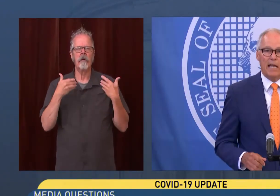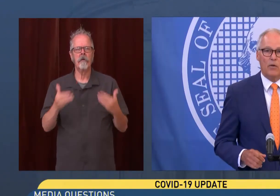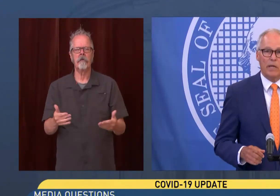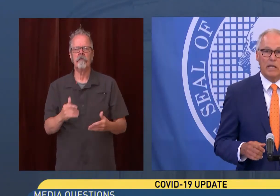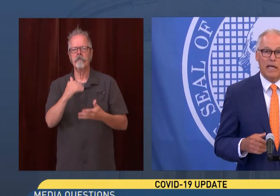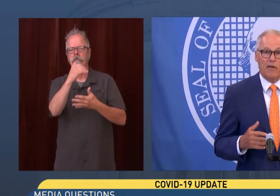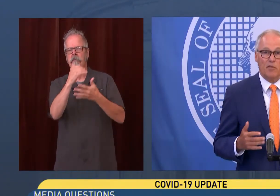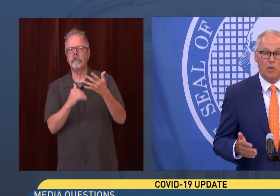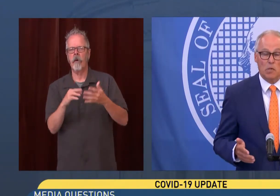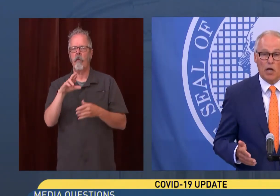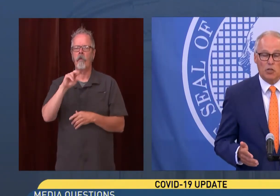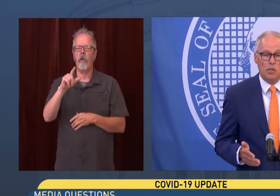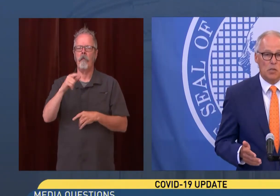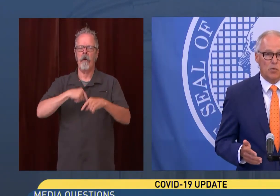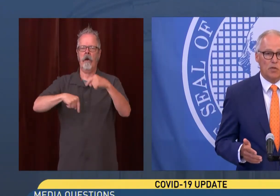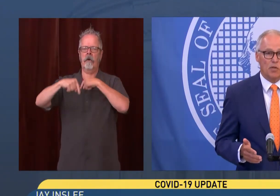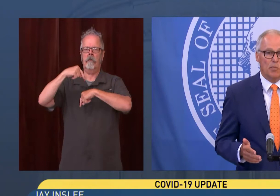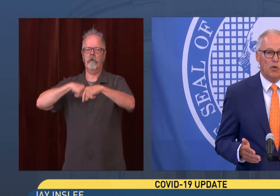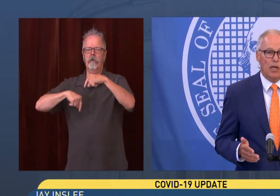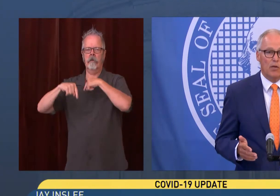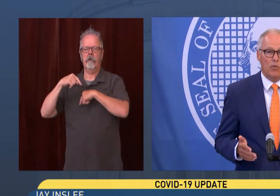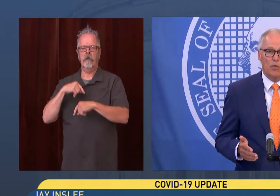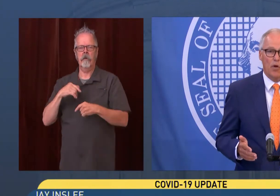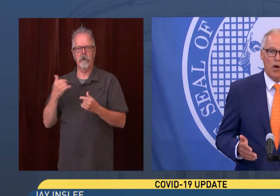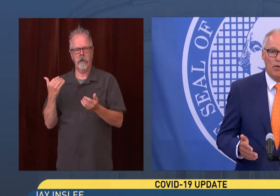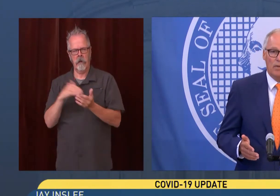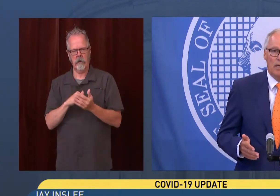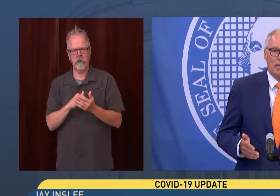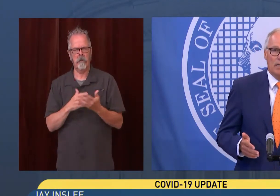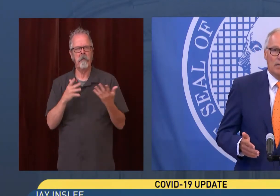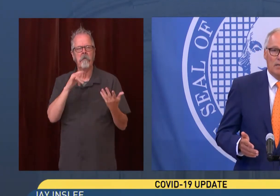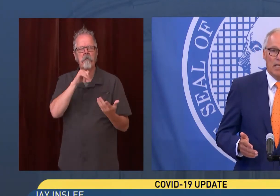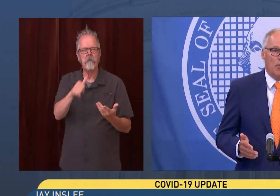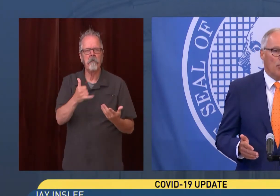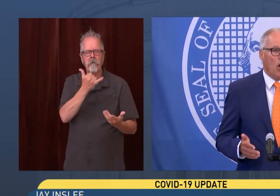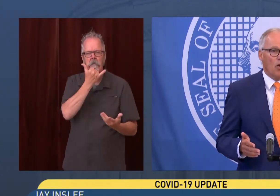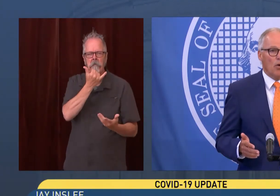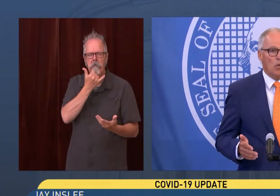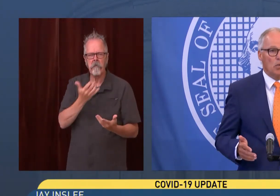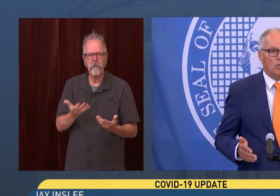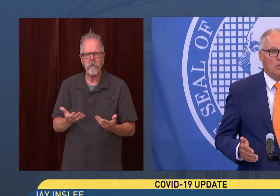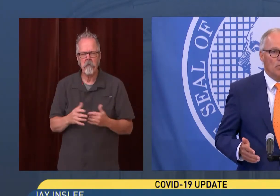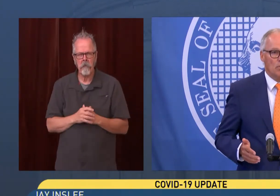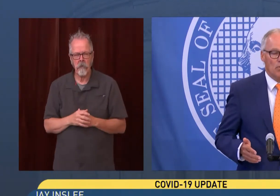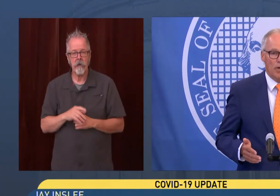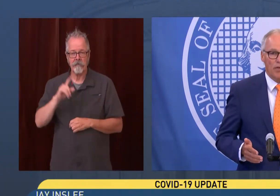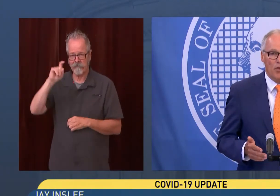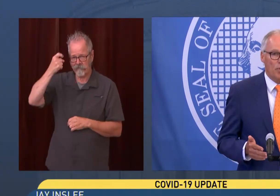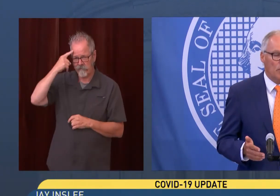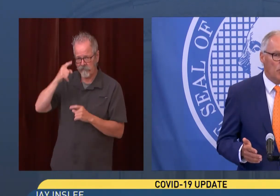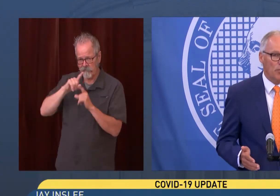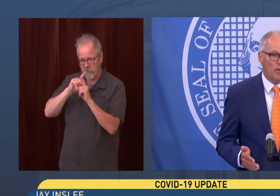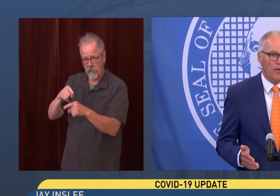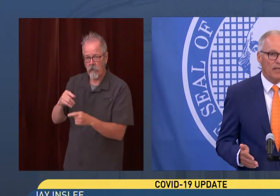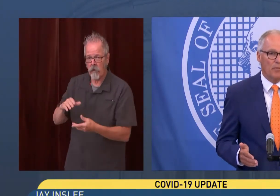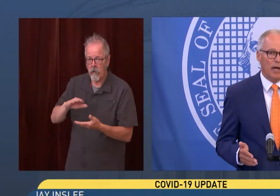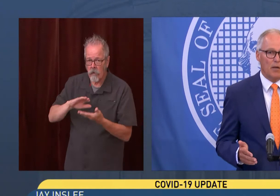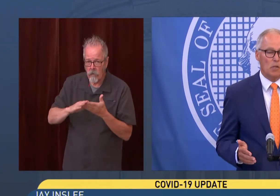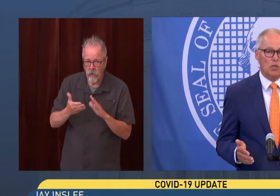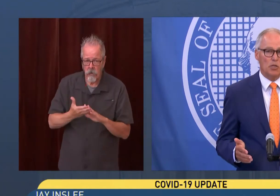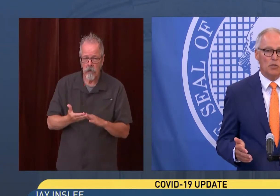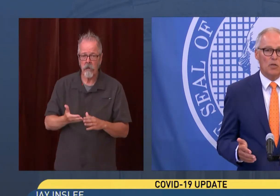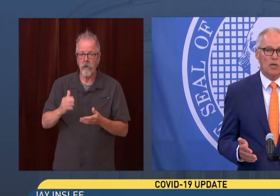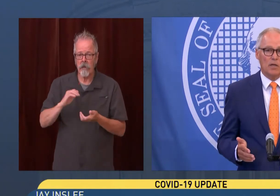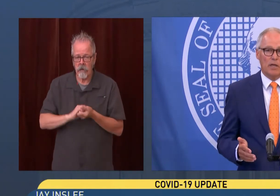that we need to have some discussions with the community, with our labor partners, with other people who would be affected